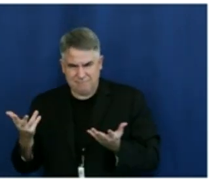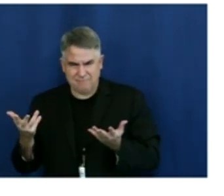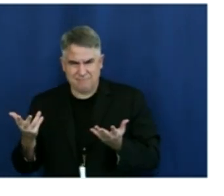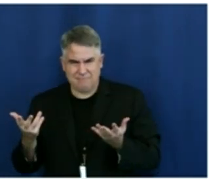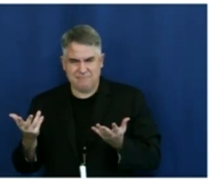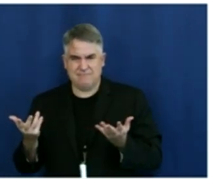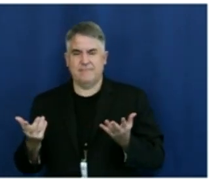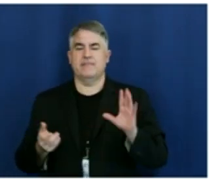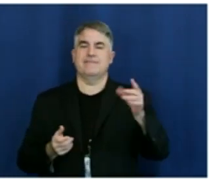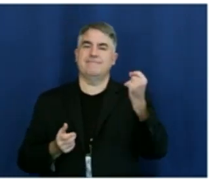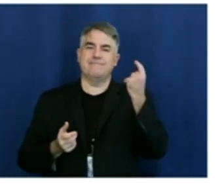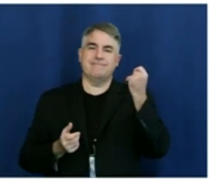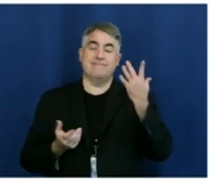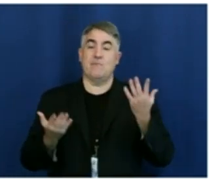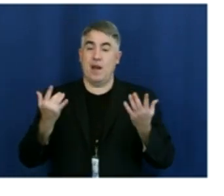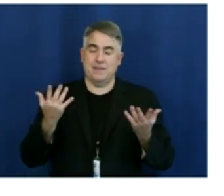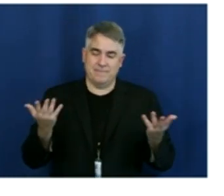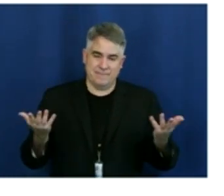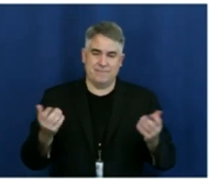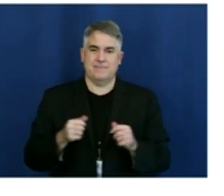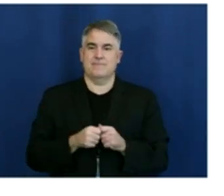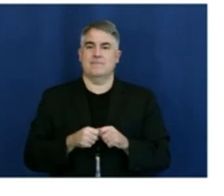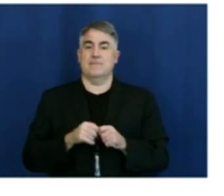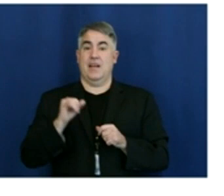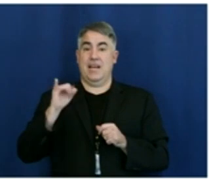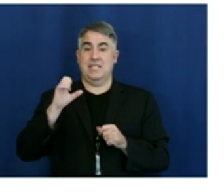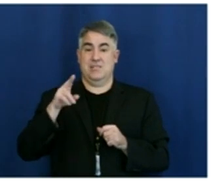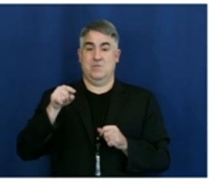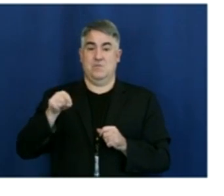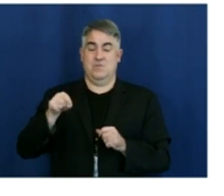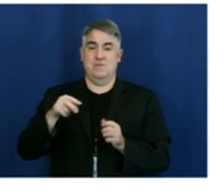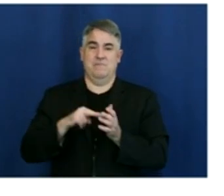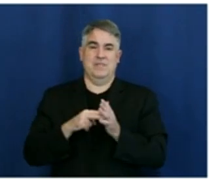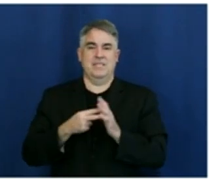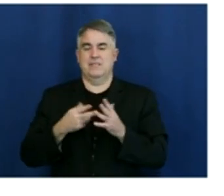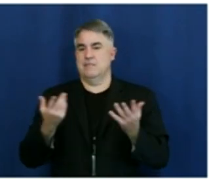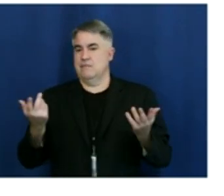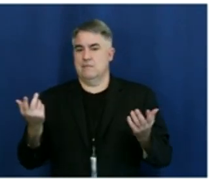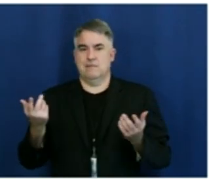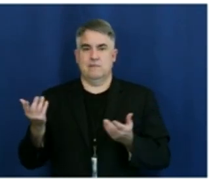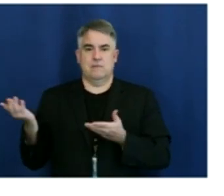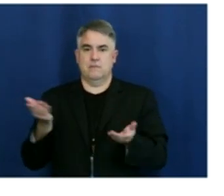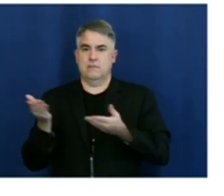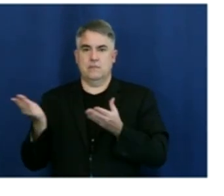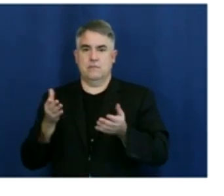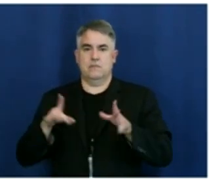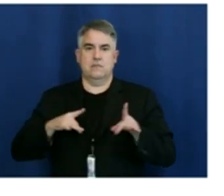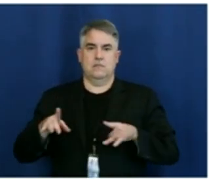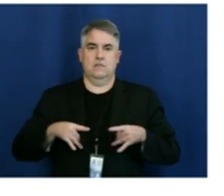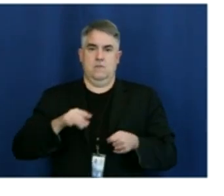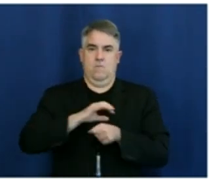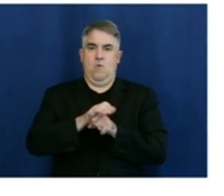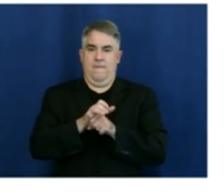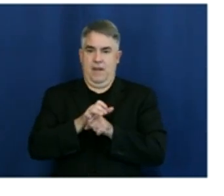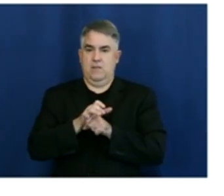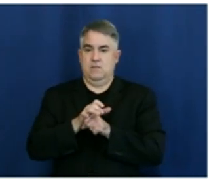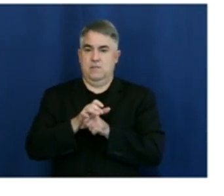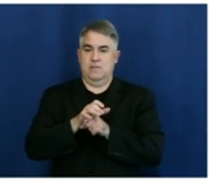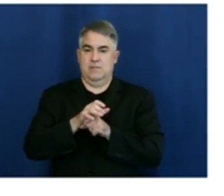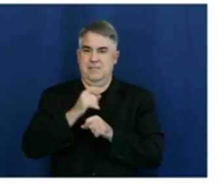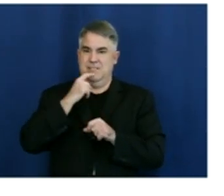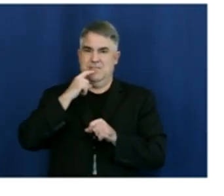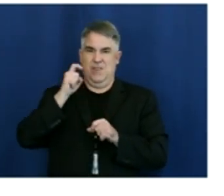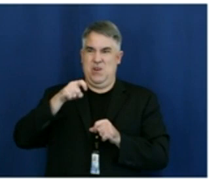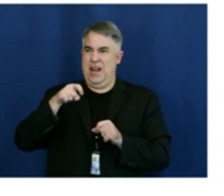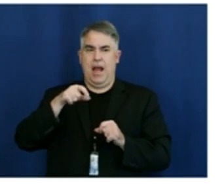ICUs, non COVID ICU had procedures delayed, uh, or rescheduled. And so now our healthcare systems are going to be for a while,